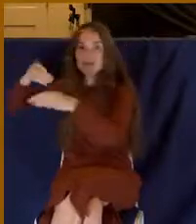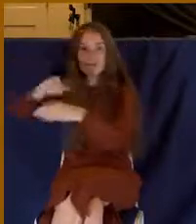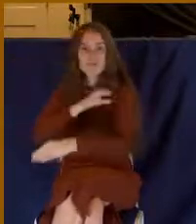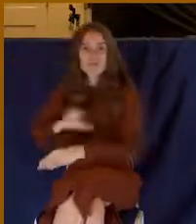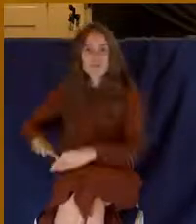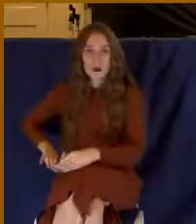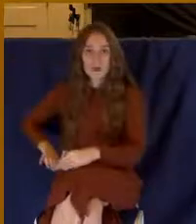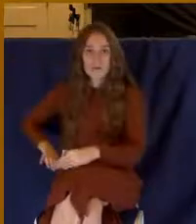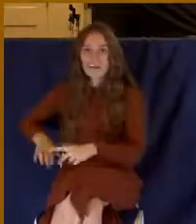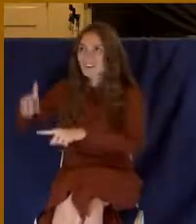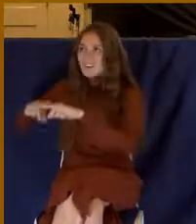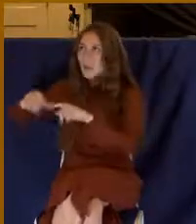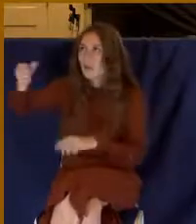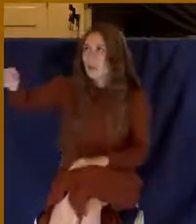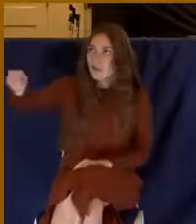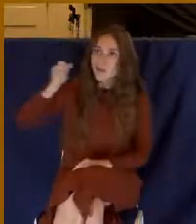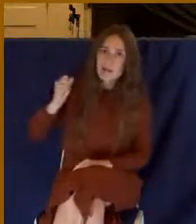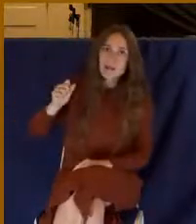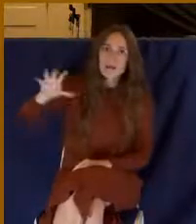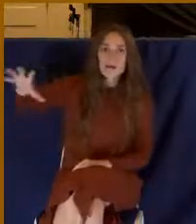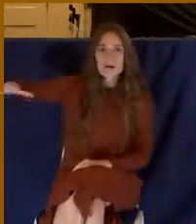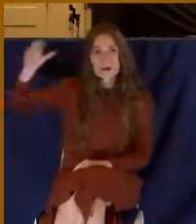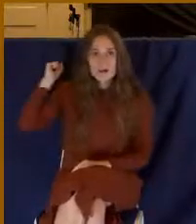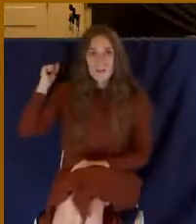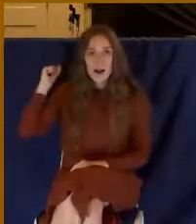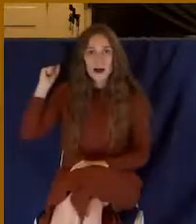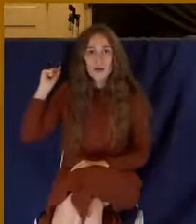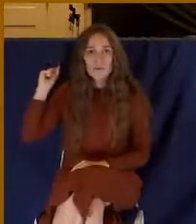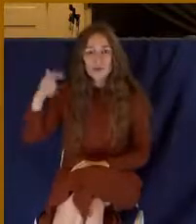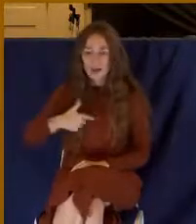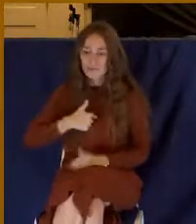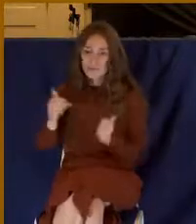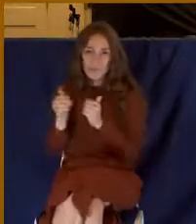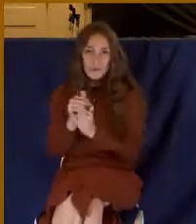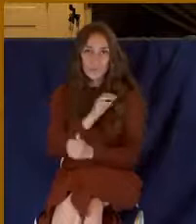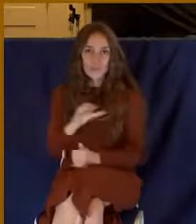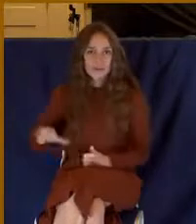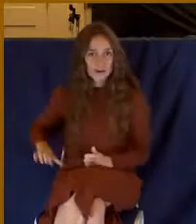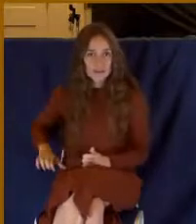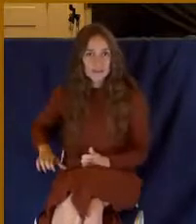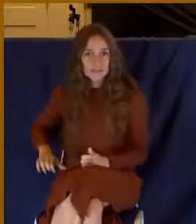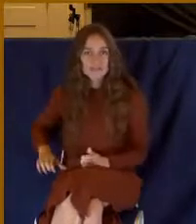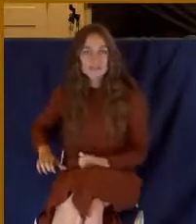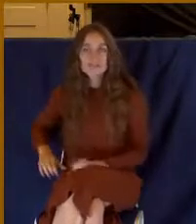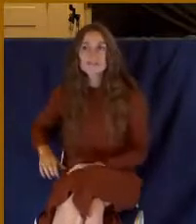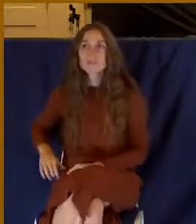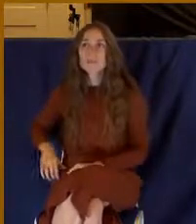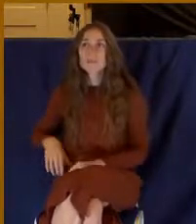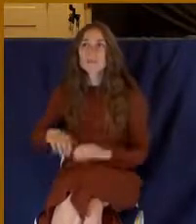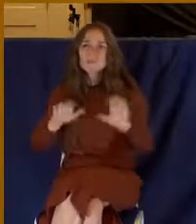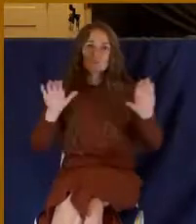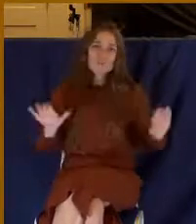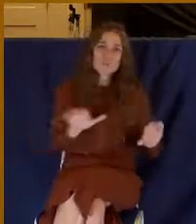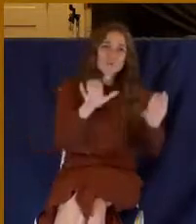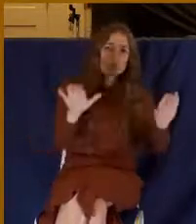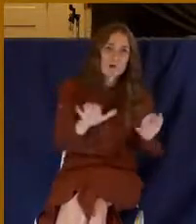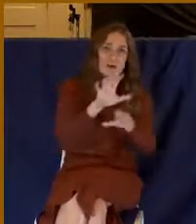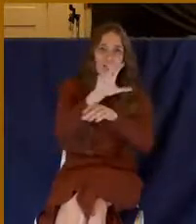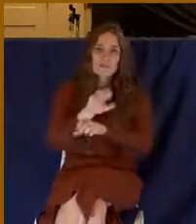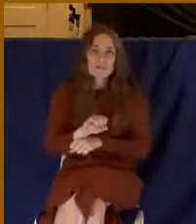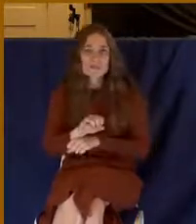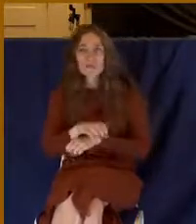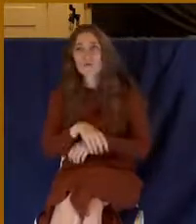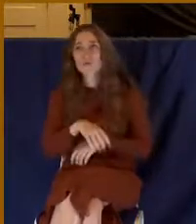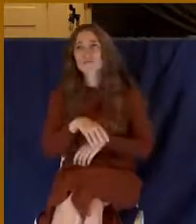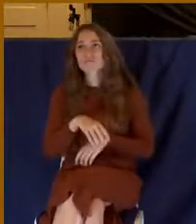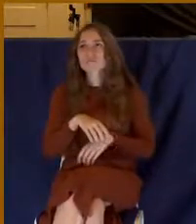No ritual can do this for you. No outward symbol or ritual, what you eat or observing a holy